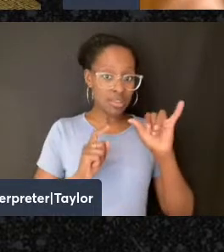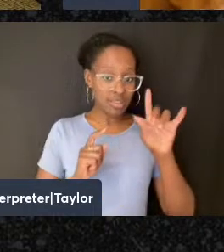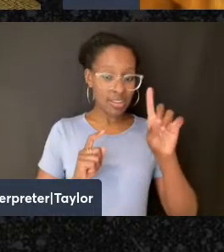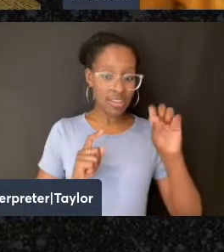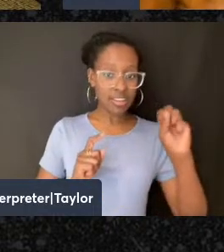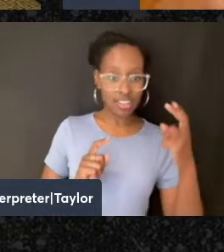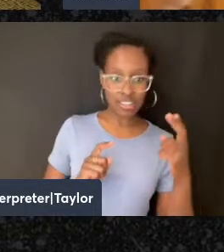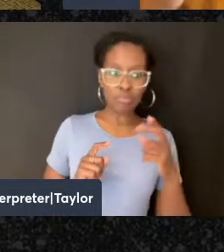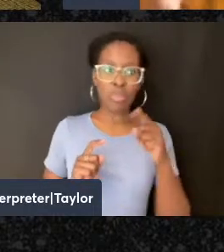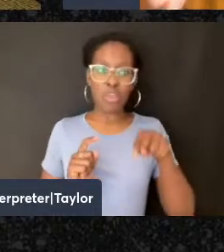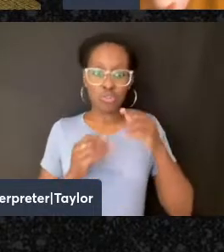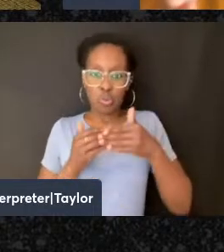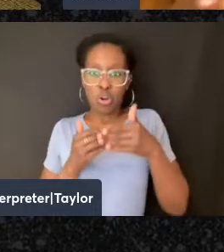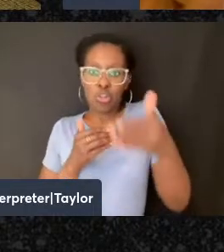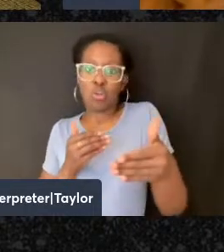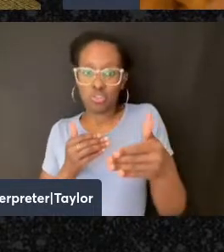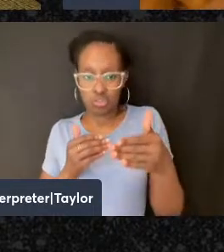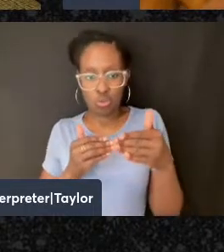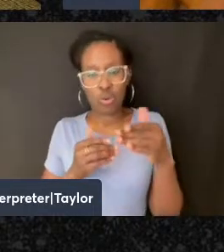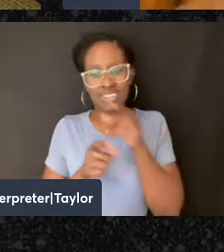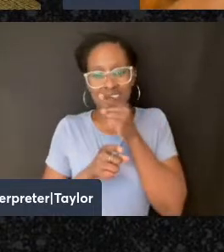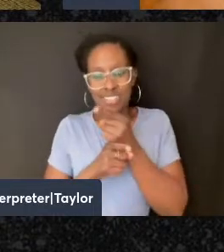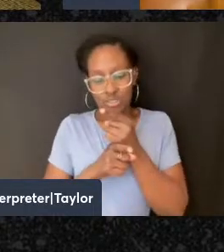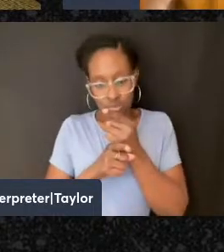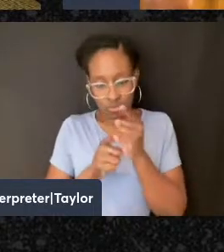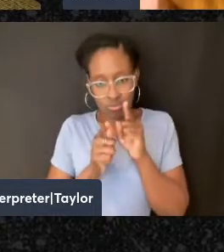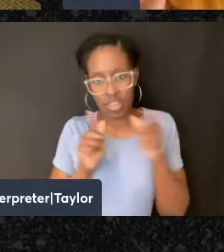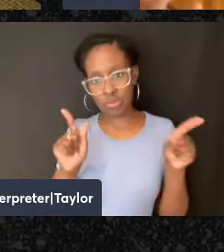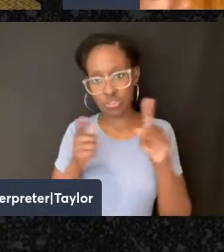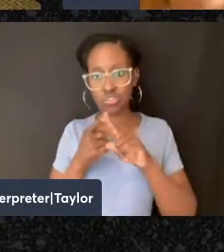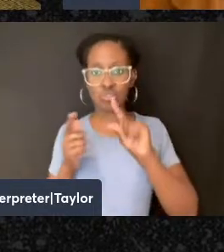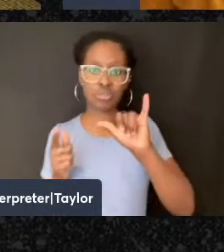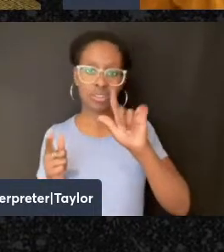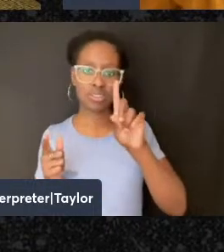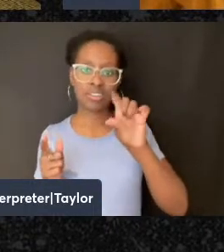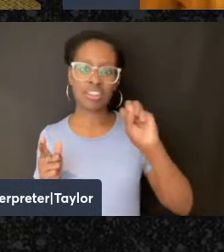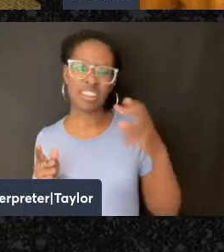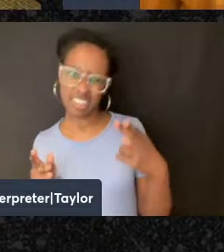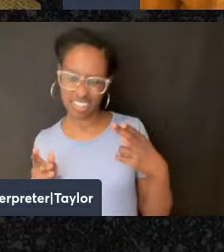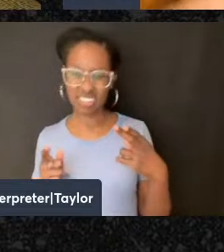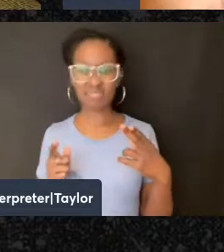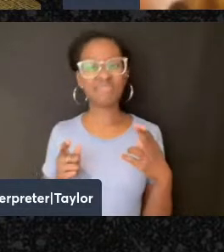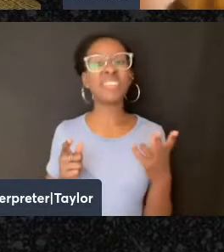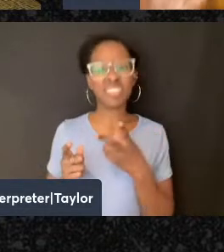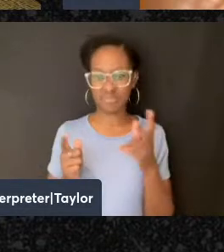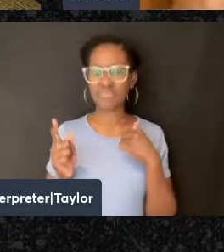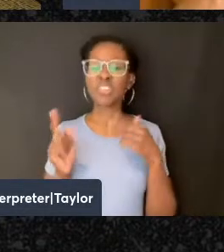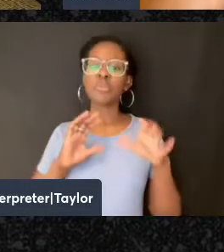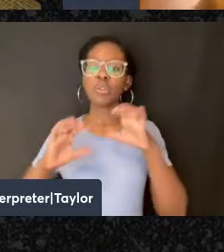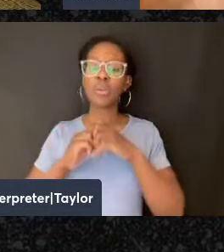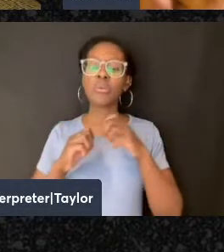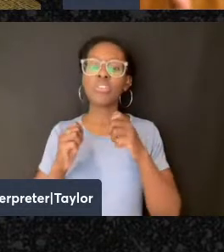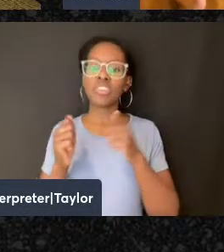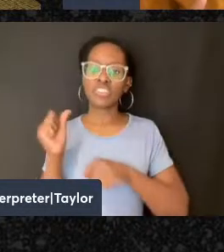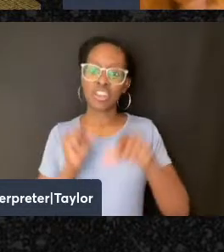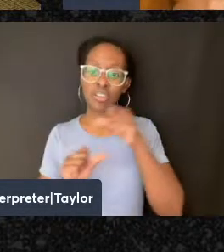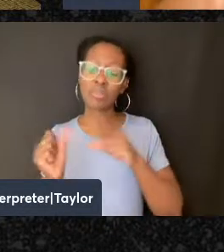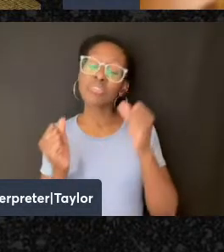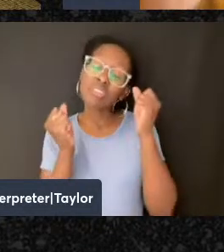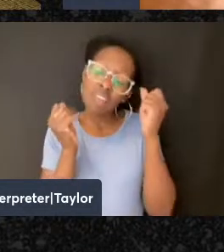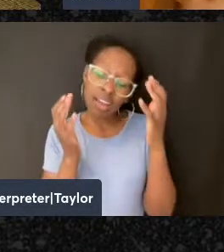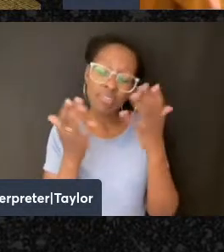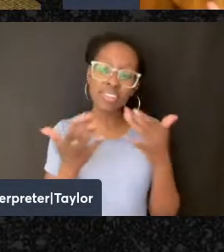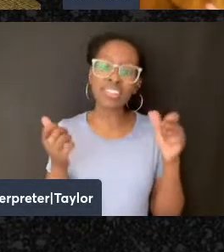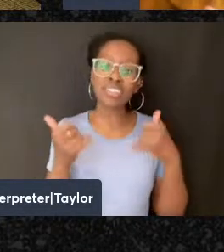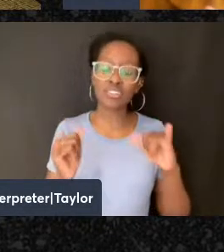Yiddish. That said, there is so much research that still needs to be done, for example, about Balkan Jews who